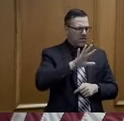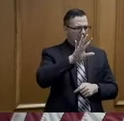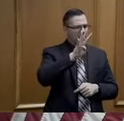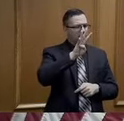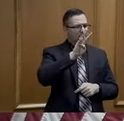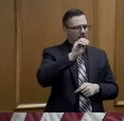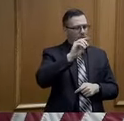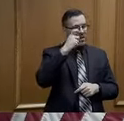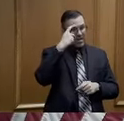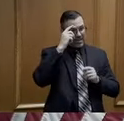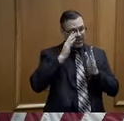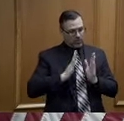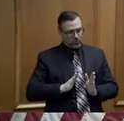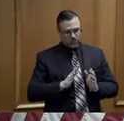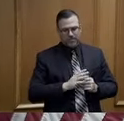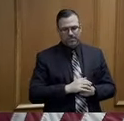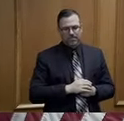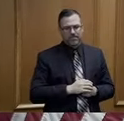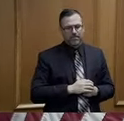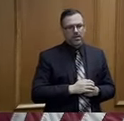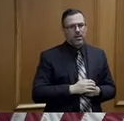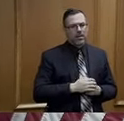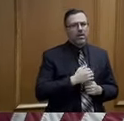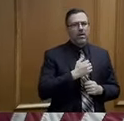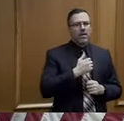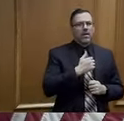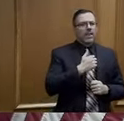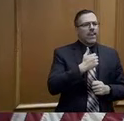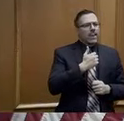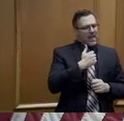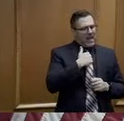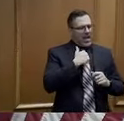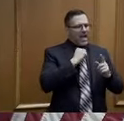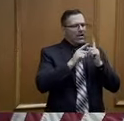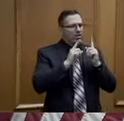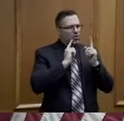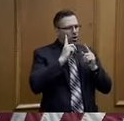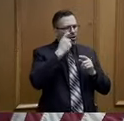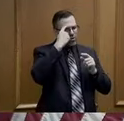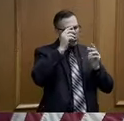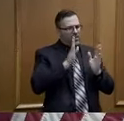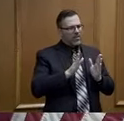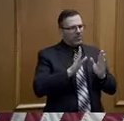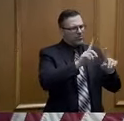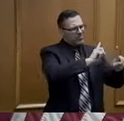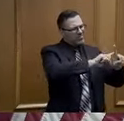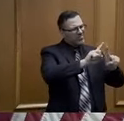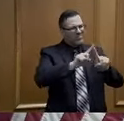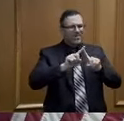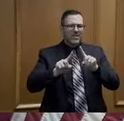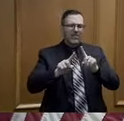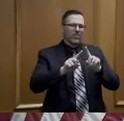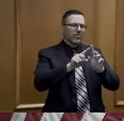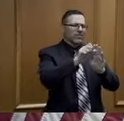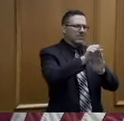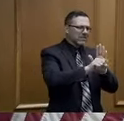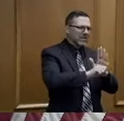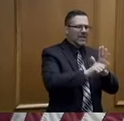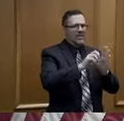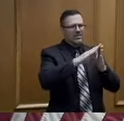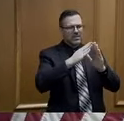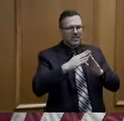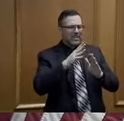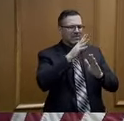I've been on the phone call with – I've talked to governors in multiple venues and multiple settings individually and in